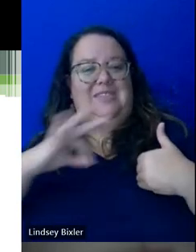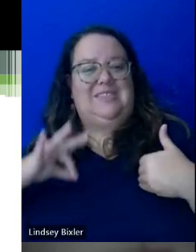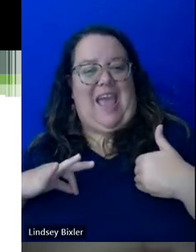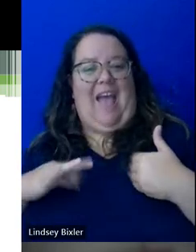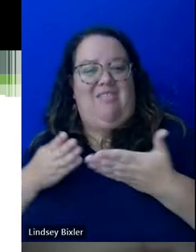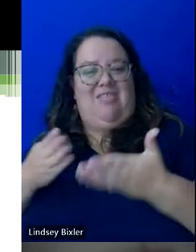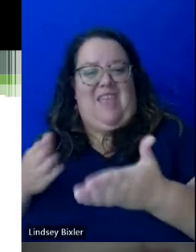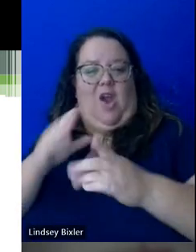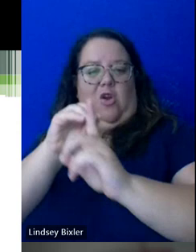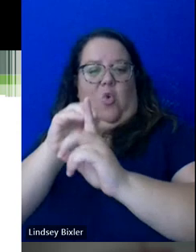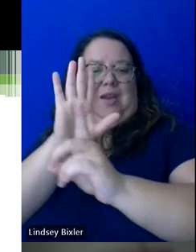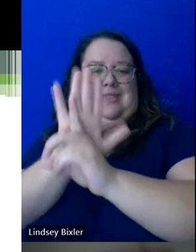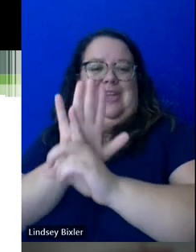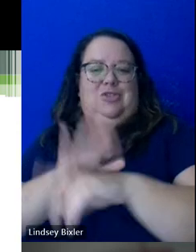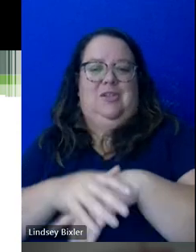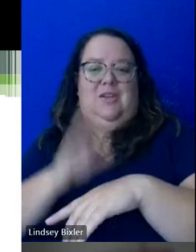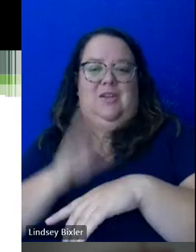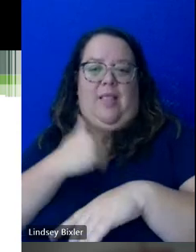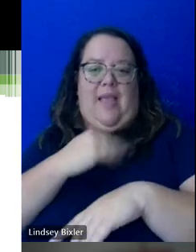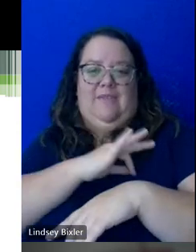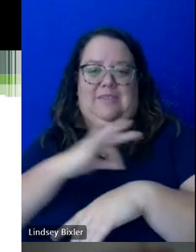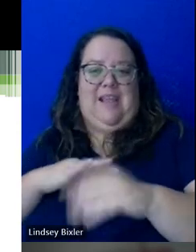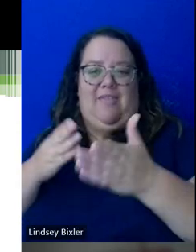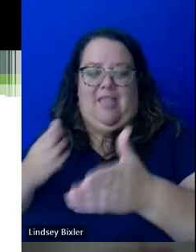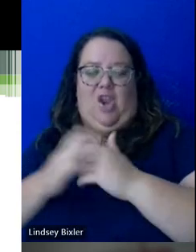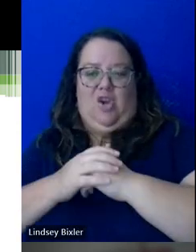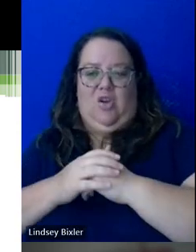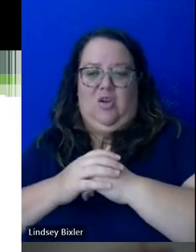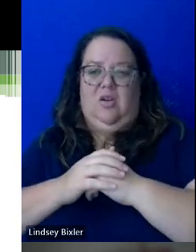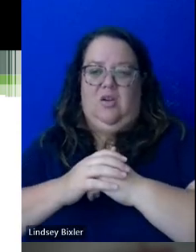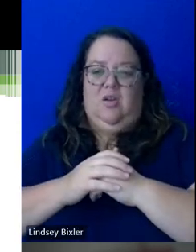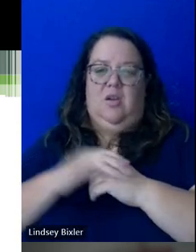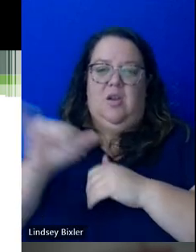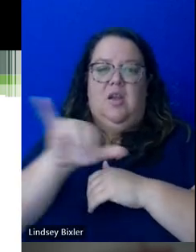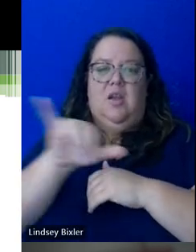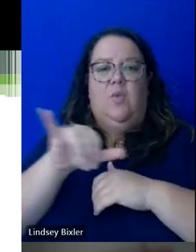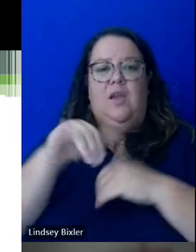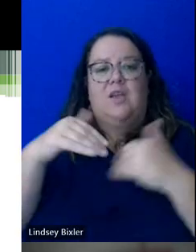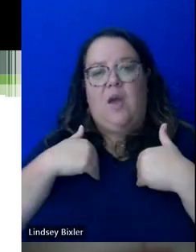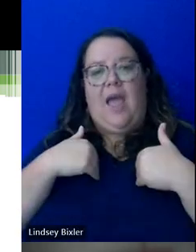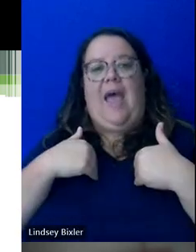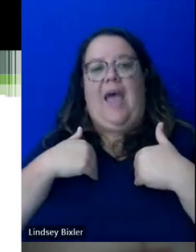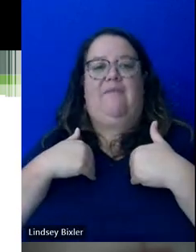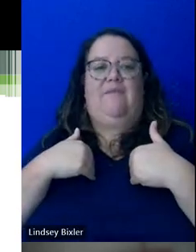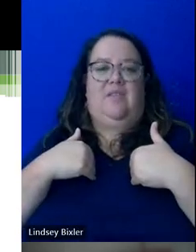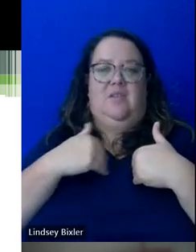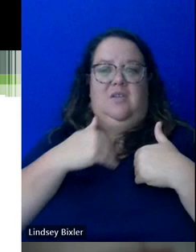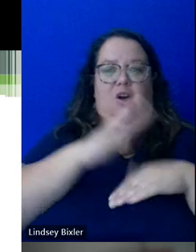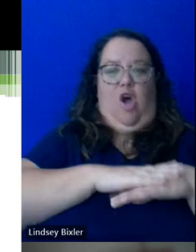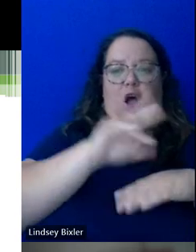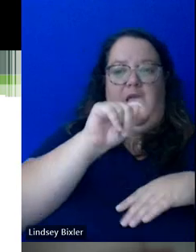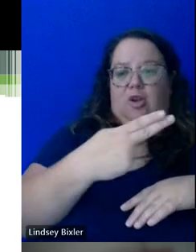staff at orientation, and we also, which is the Thursday and the Friday, for